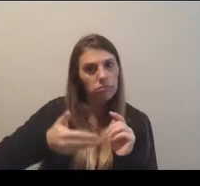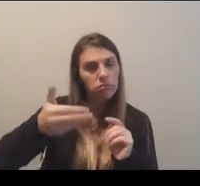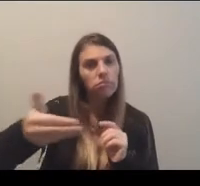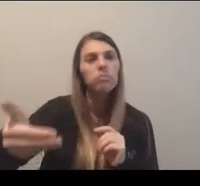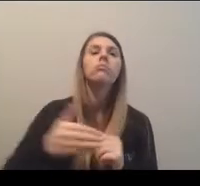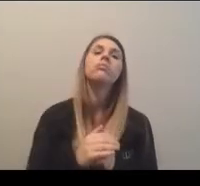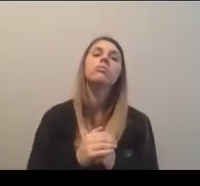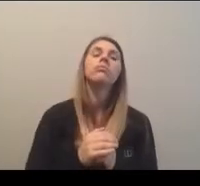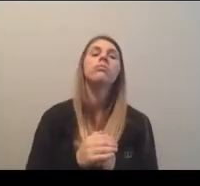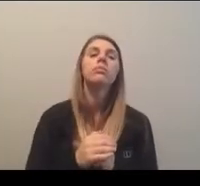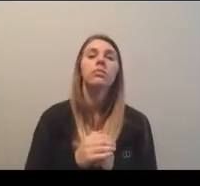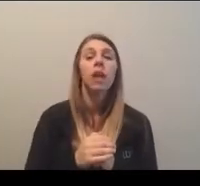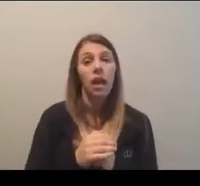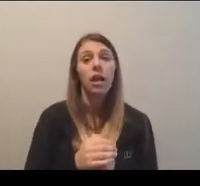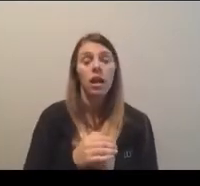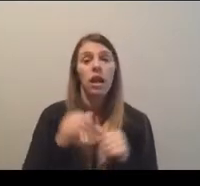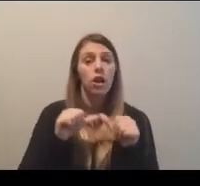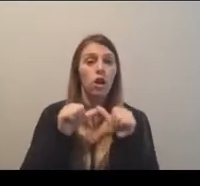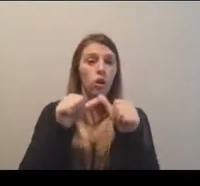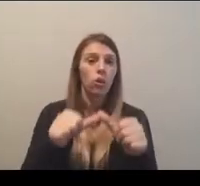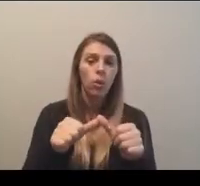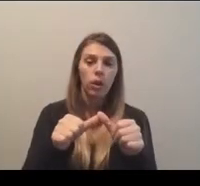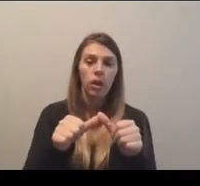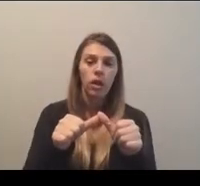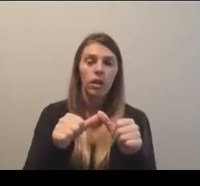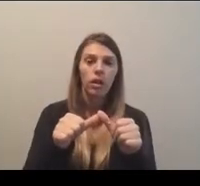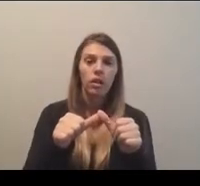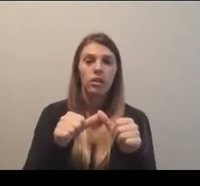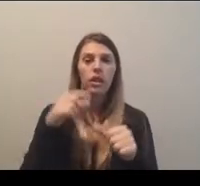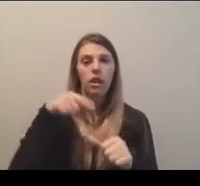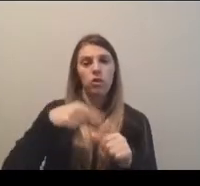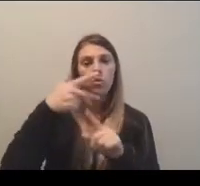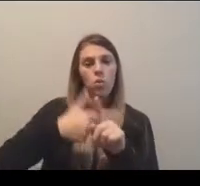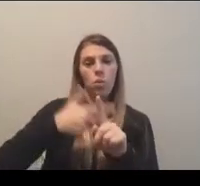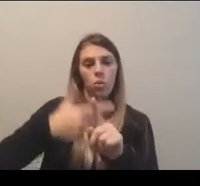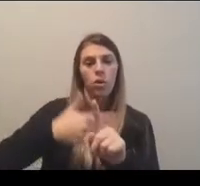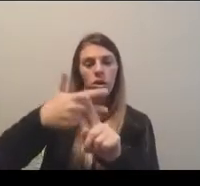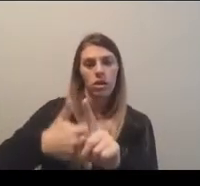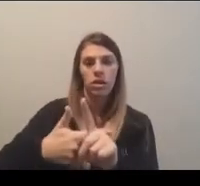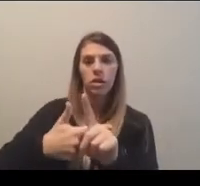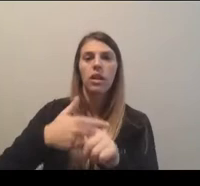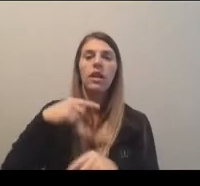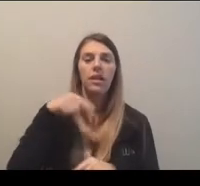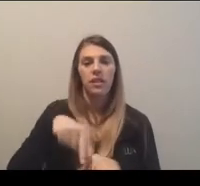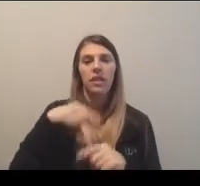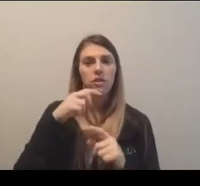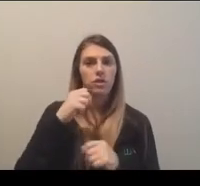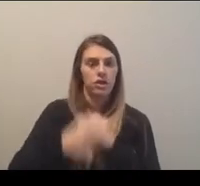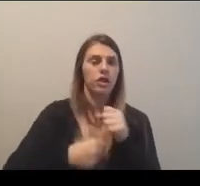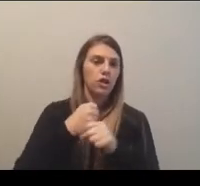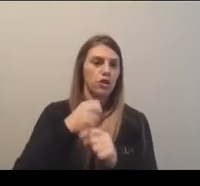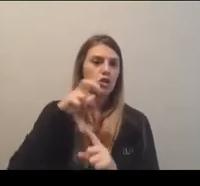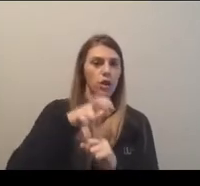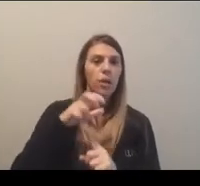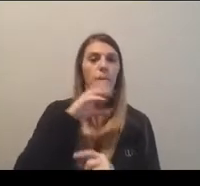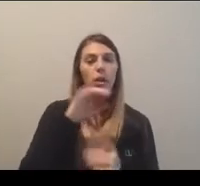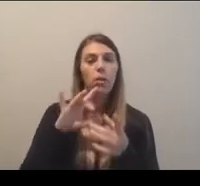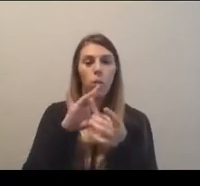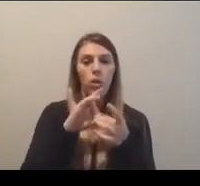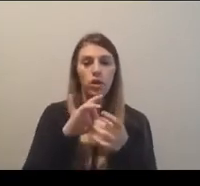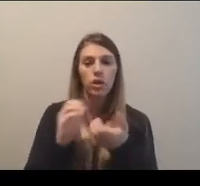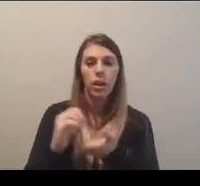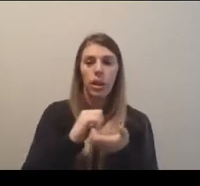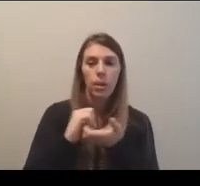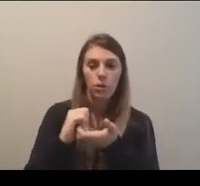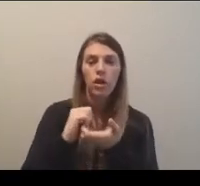committees. And even on an ongoing basis, they'll meet on a quarterly once we get beyond this year's championships. And then the coordination and collaboration